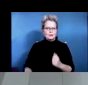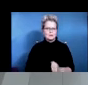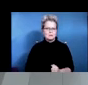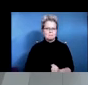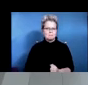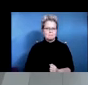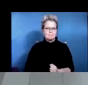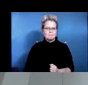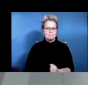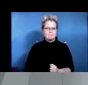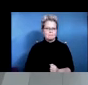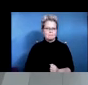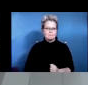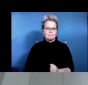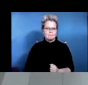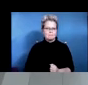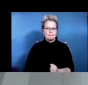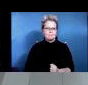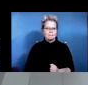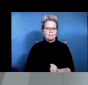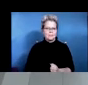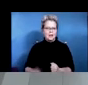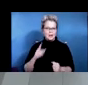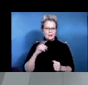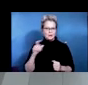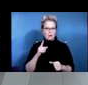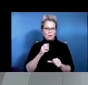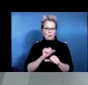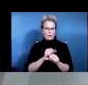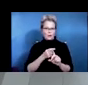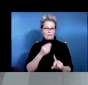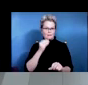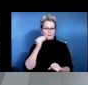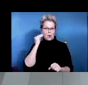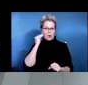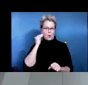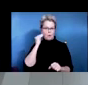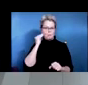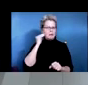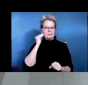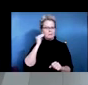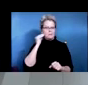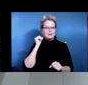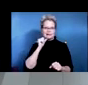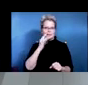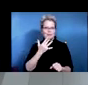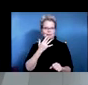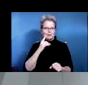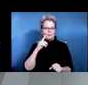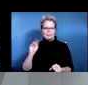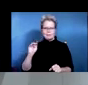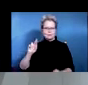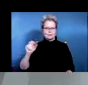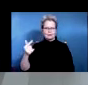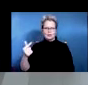the reason why the remote customer support associate role was not preferred by my client is because he